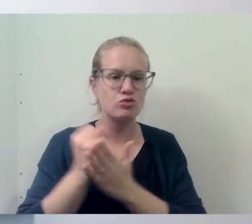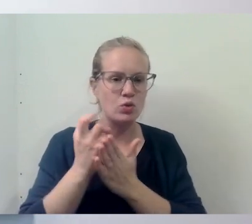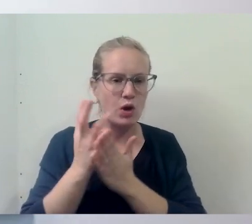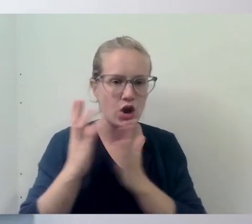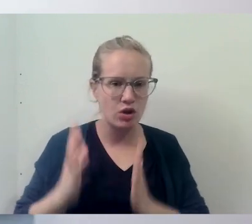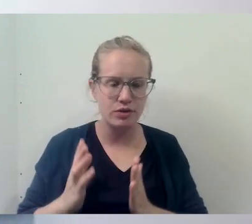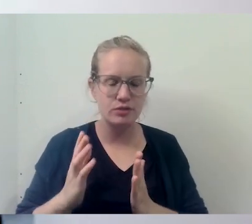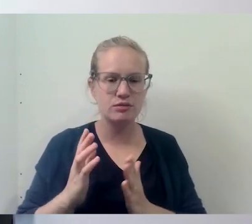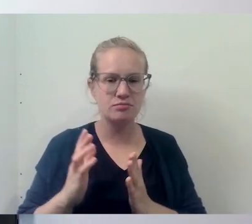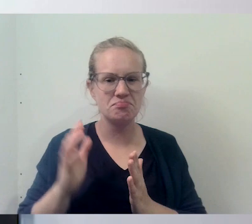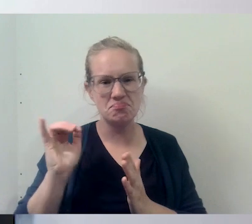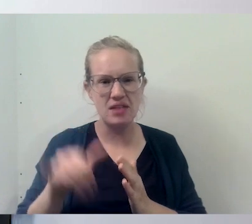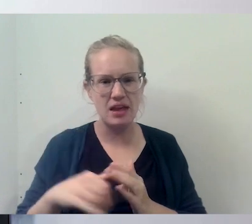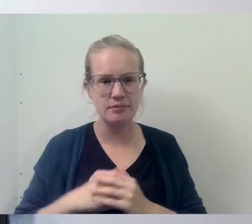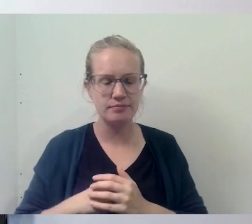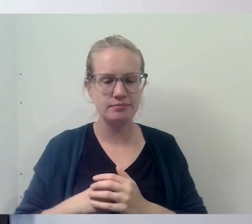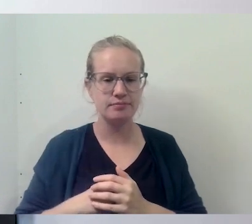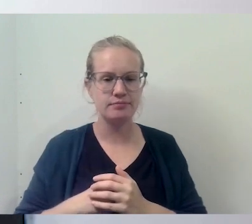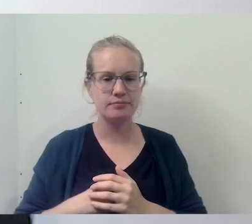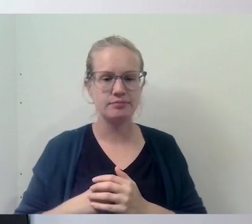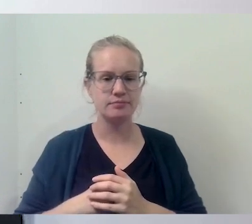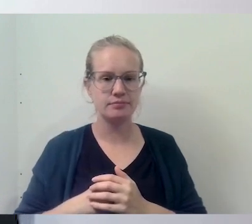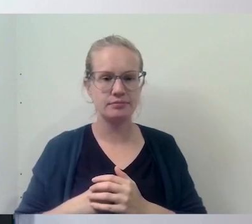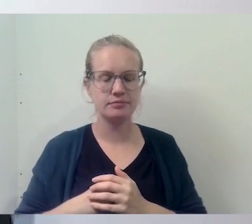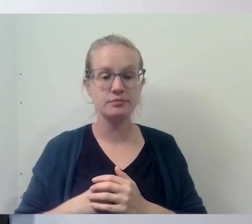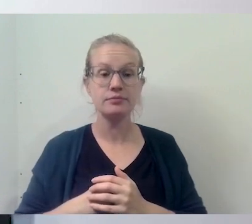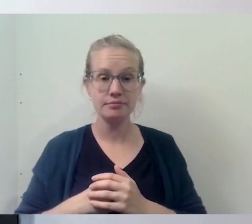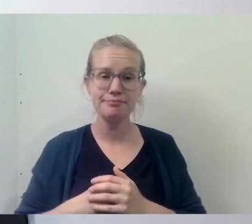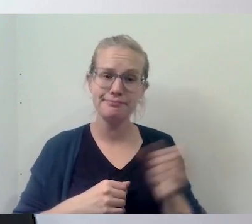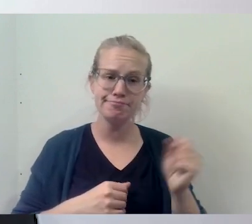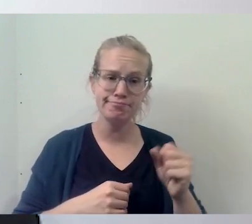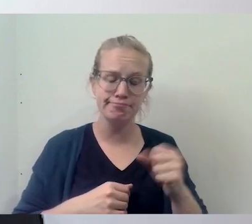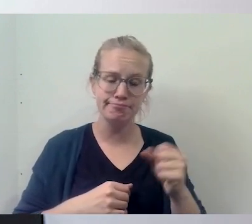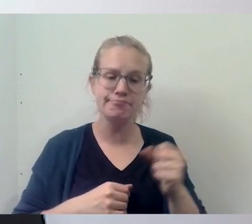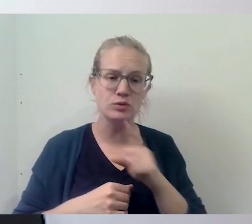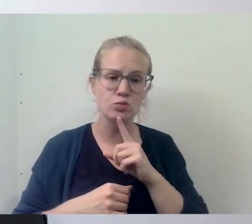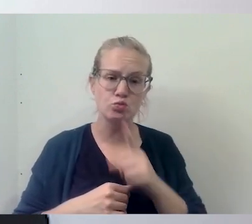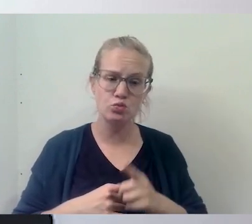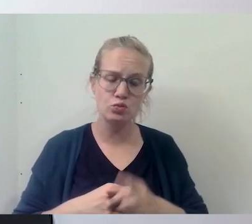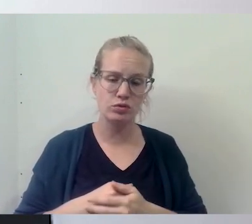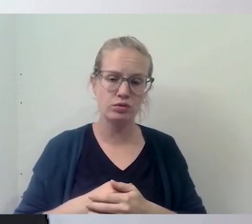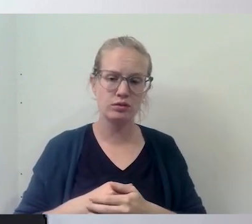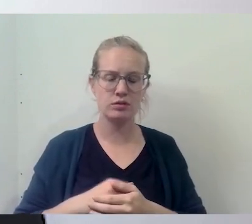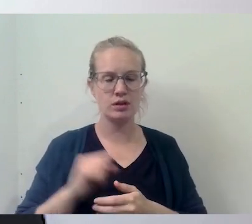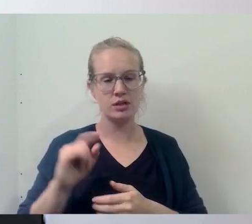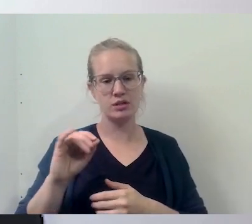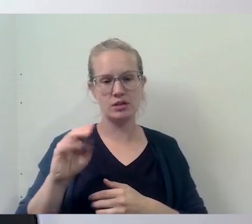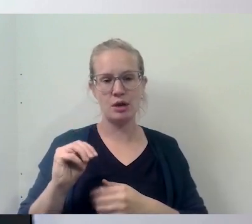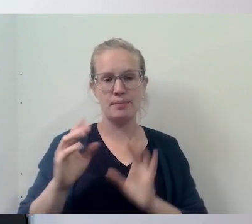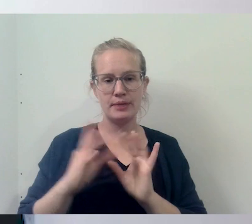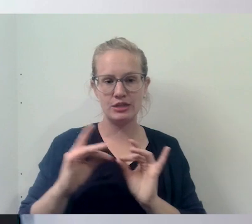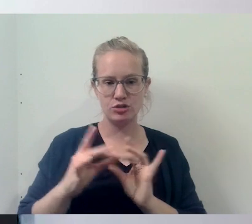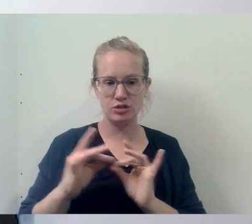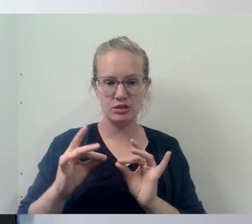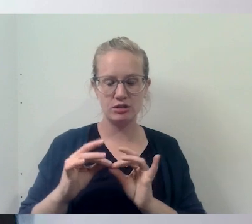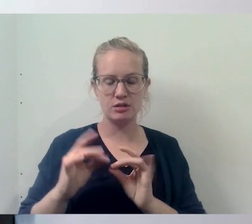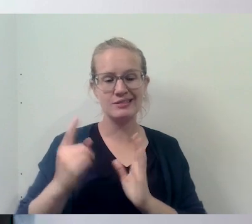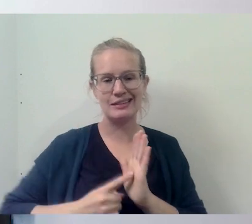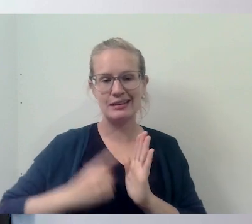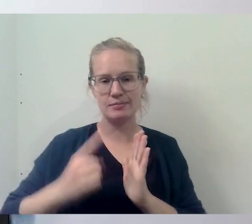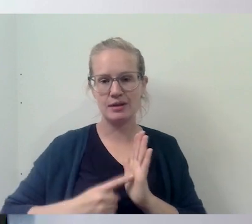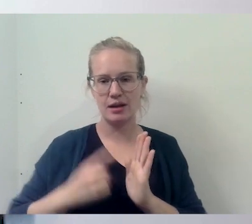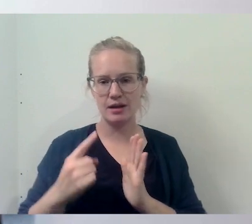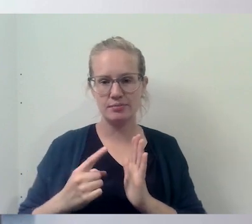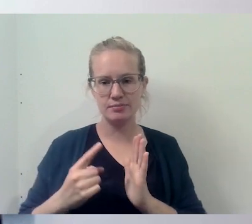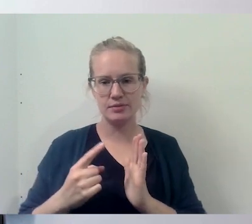Well, you know, so, um, so yeah, it's, it's true. And as Tom said, um, sometimes,